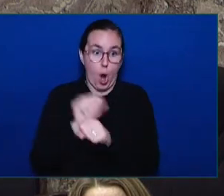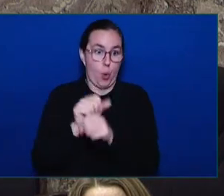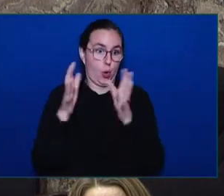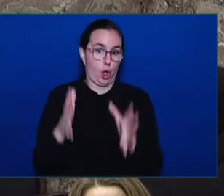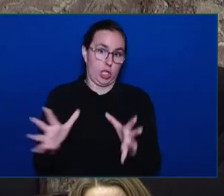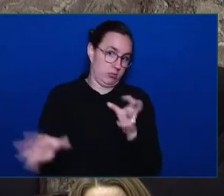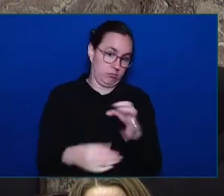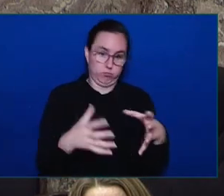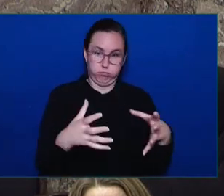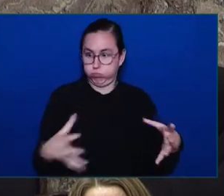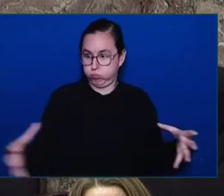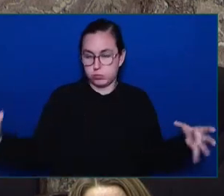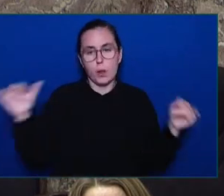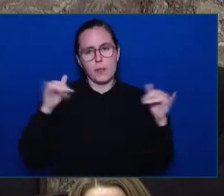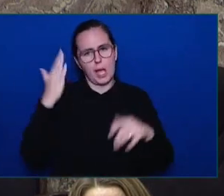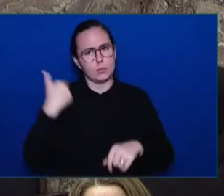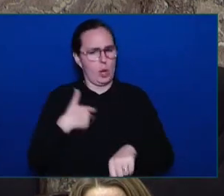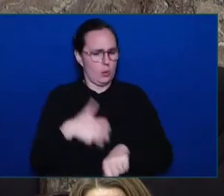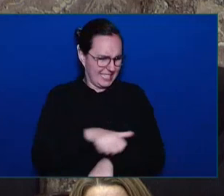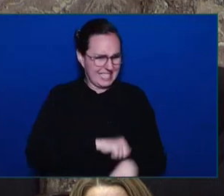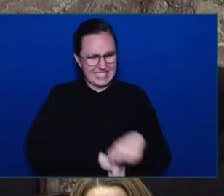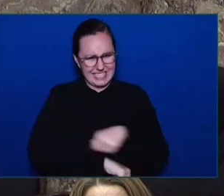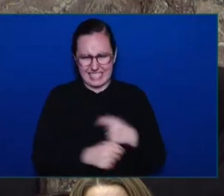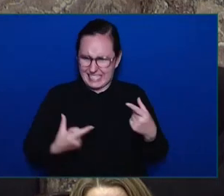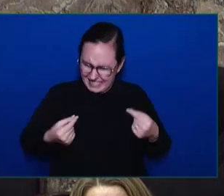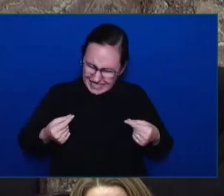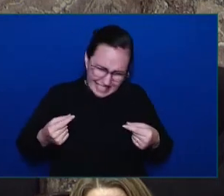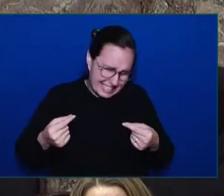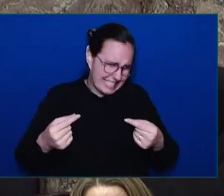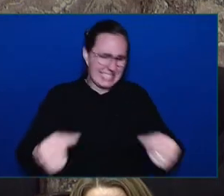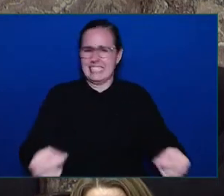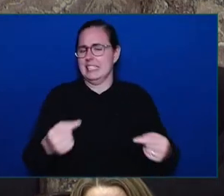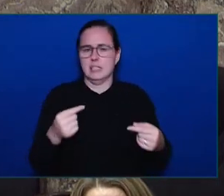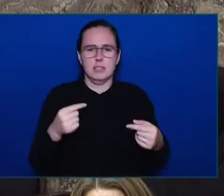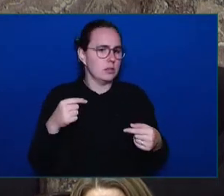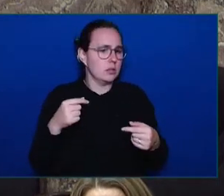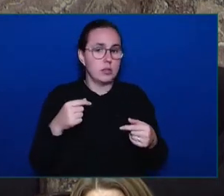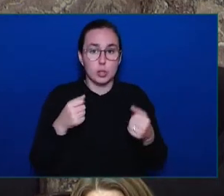to support our public health care workers and all the patients in that system.